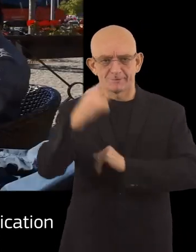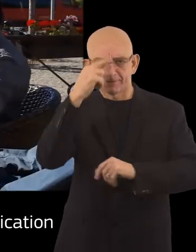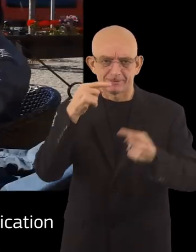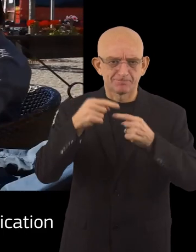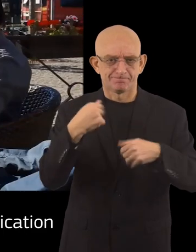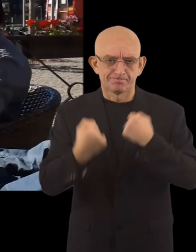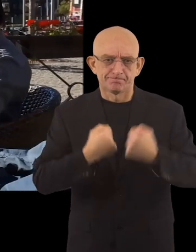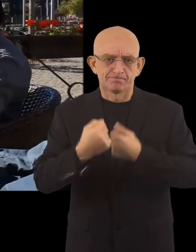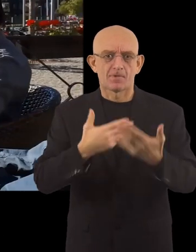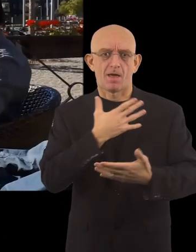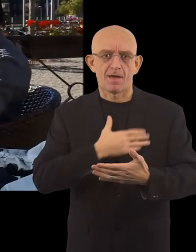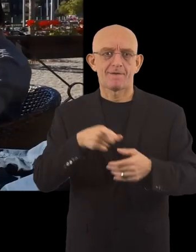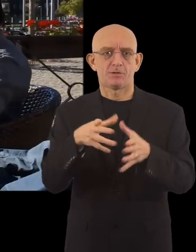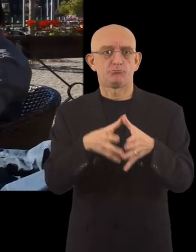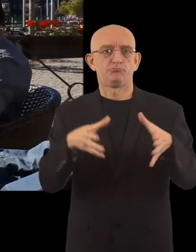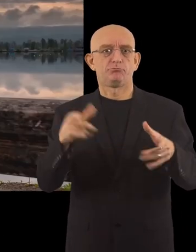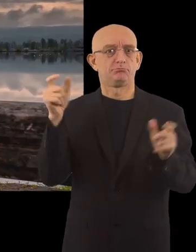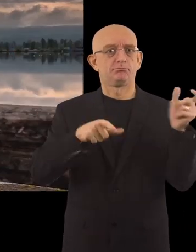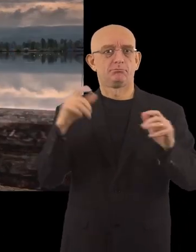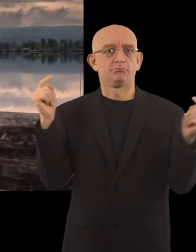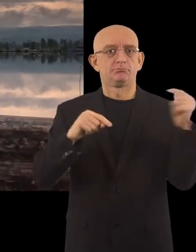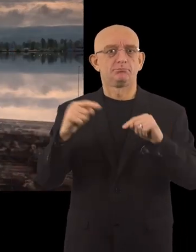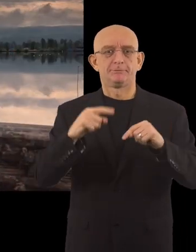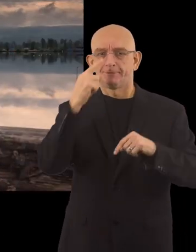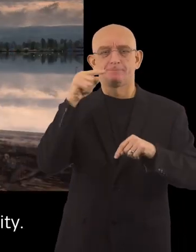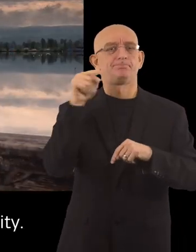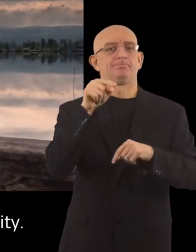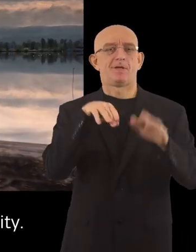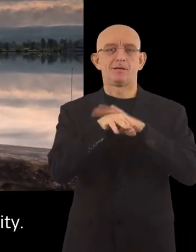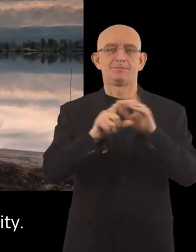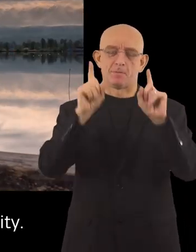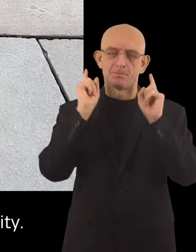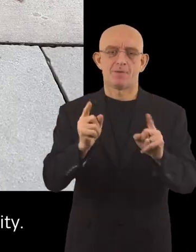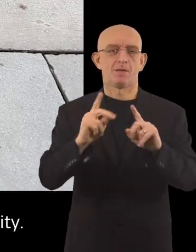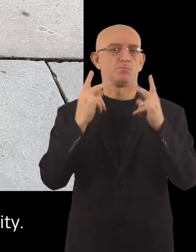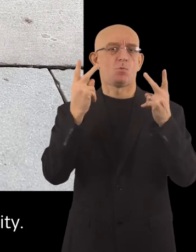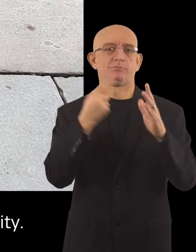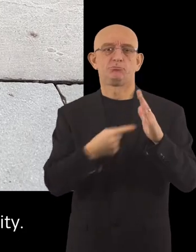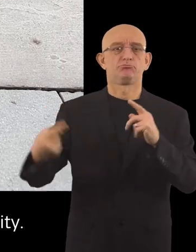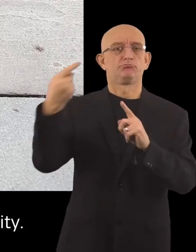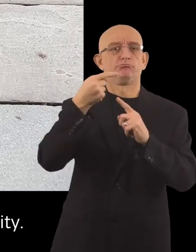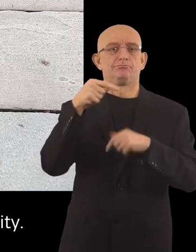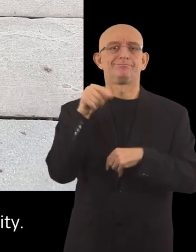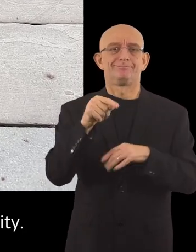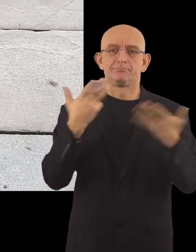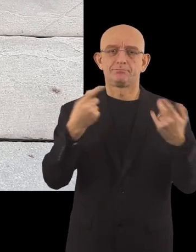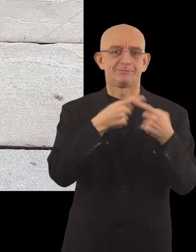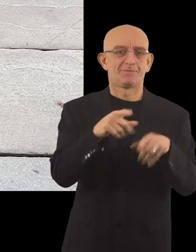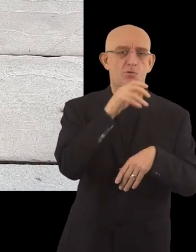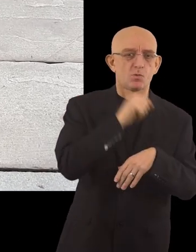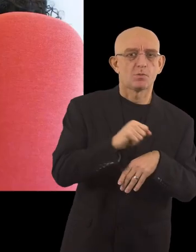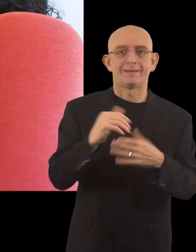shown great dedication to its growing city and has prioritised accessibility for all in both new and old areas of the city.